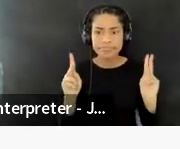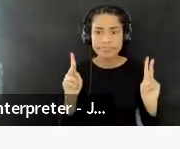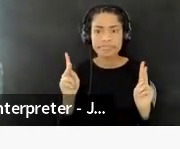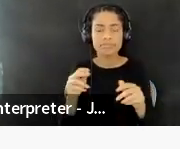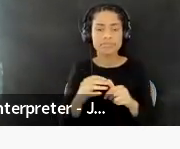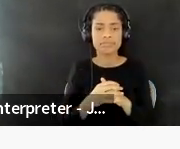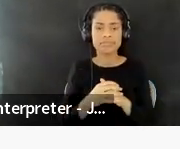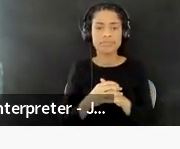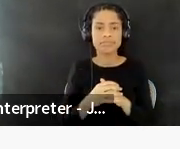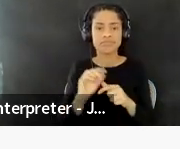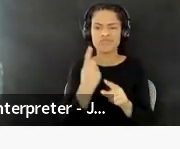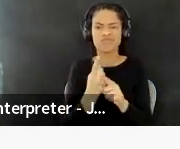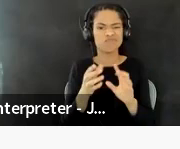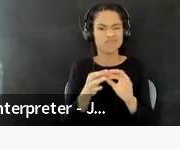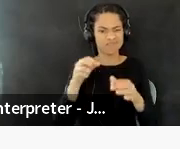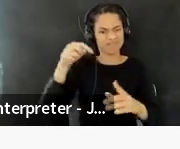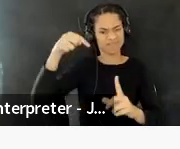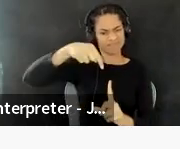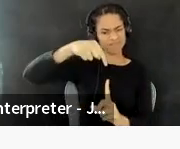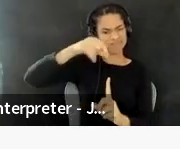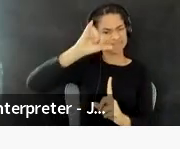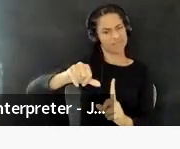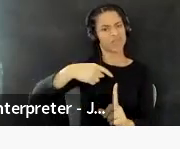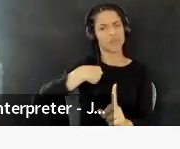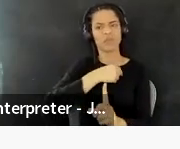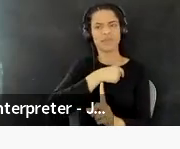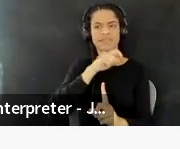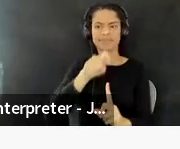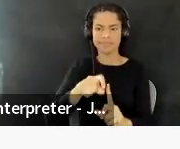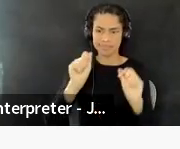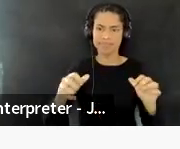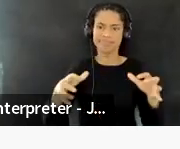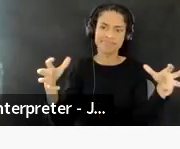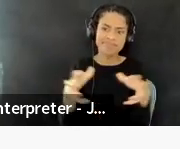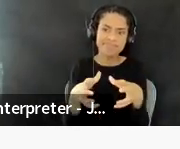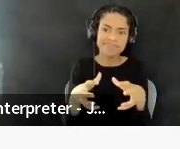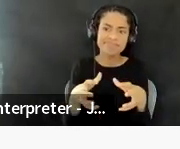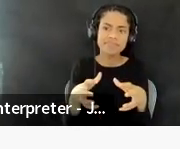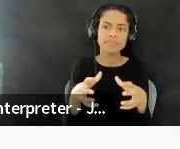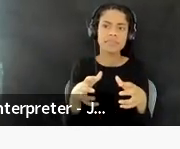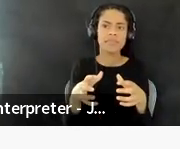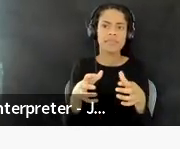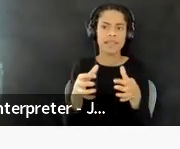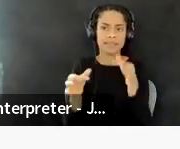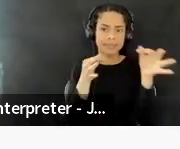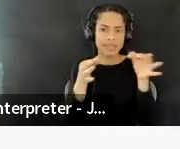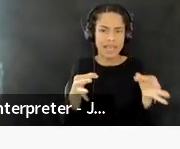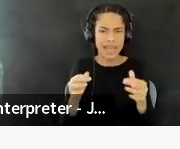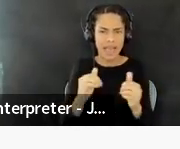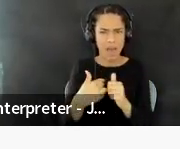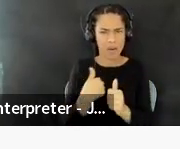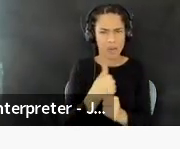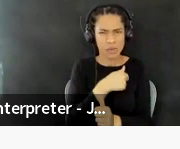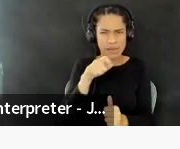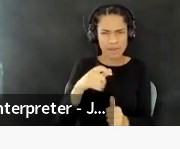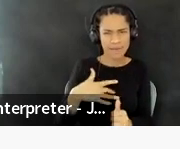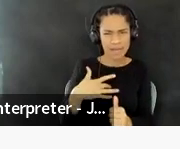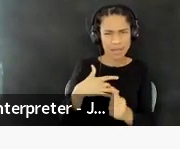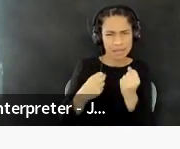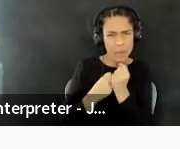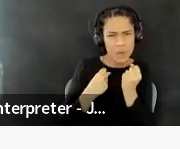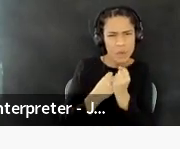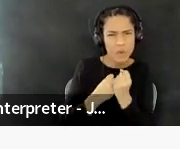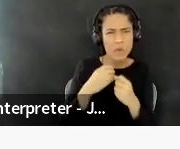this is really what we need. And this is how we need to feel supported in this field and in this work. Um,